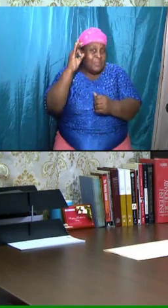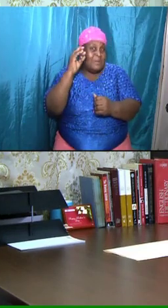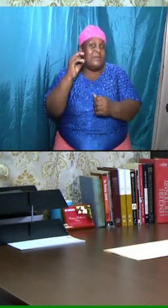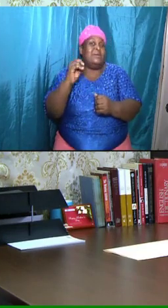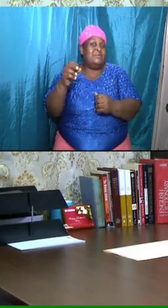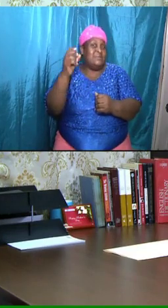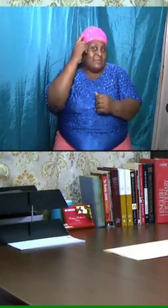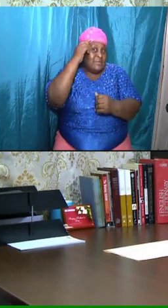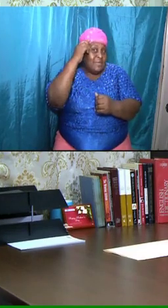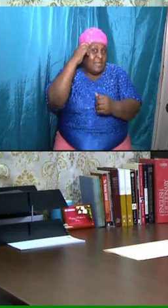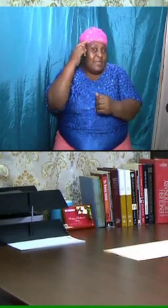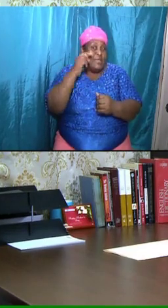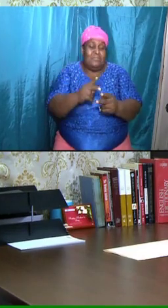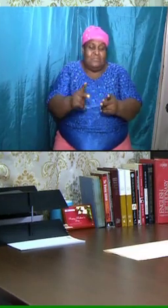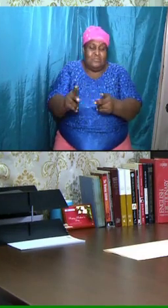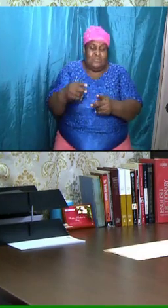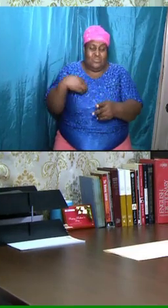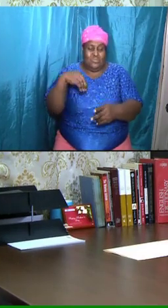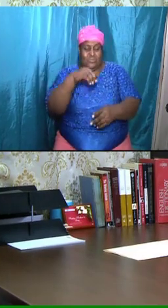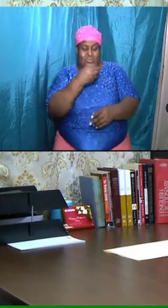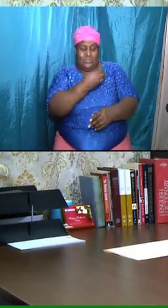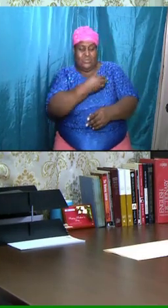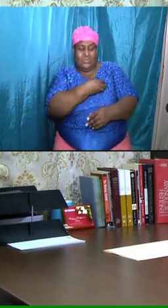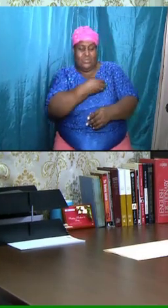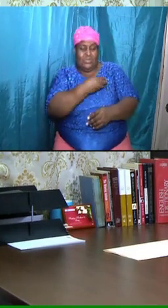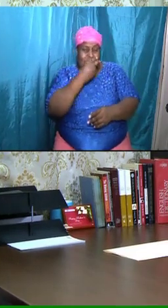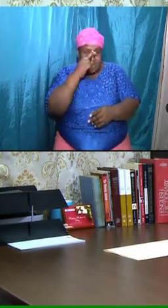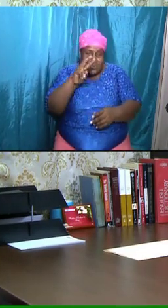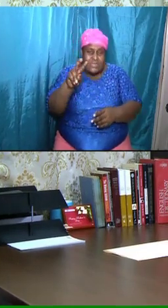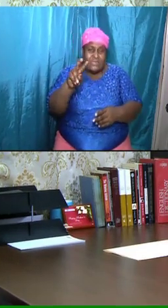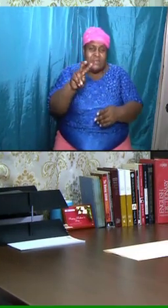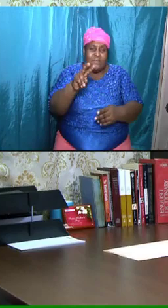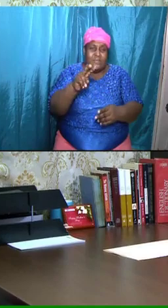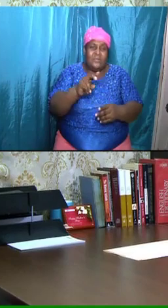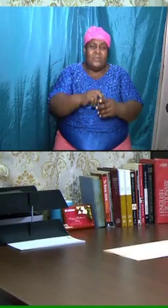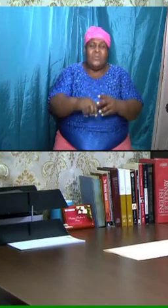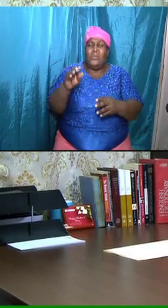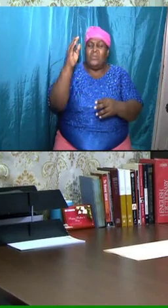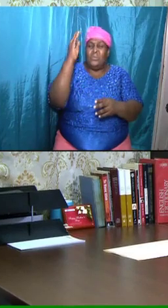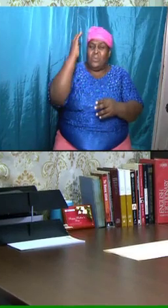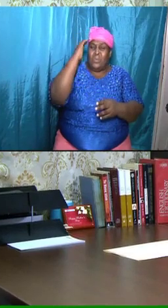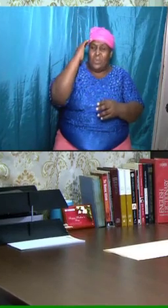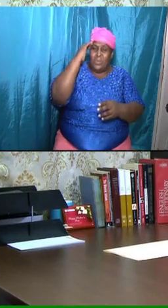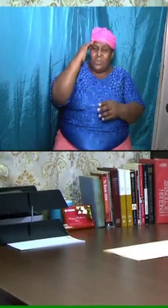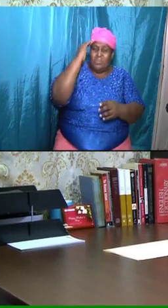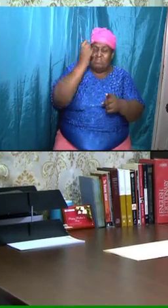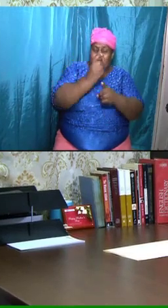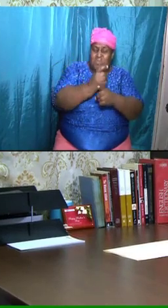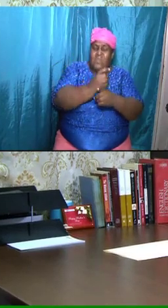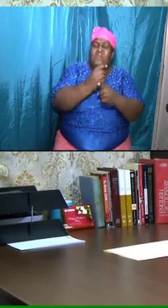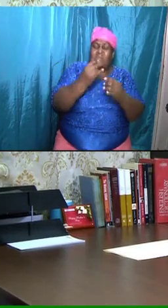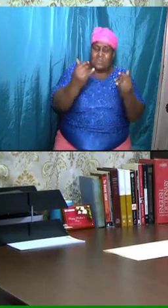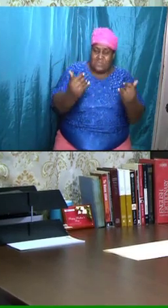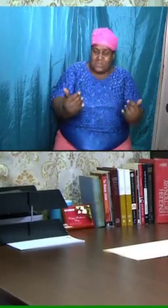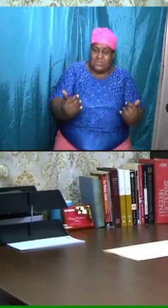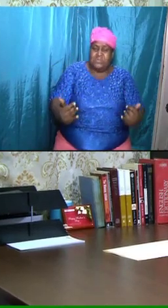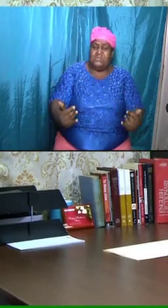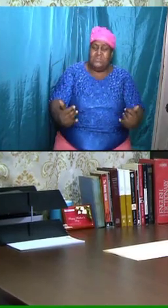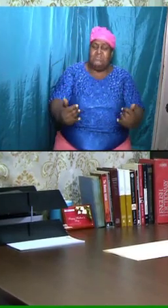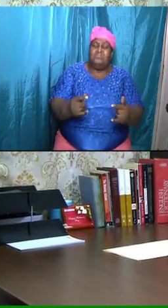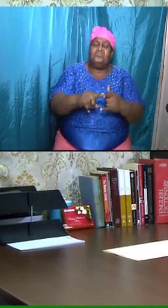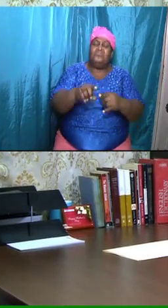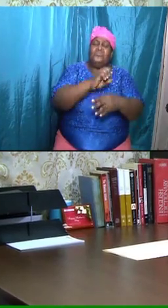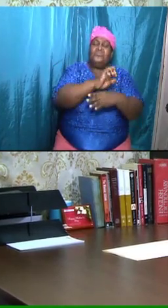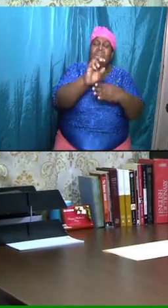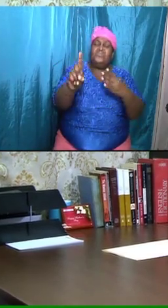we can see each of the elements in their respective order right from this point down to the very end.